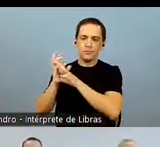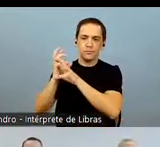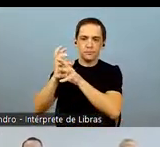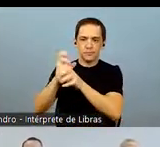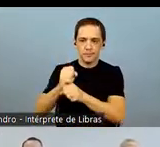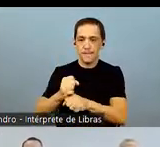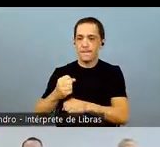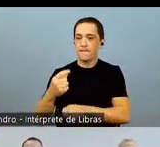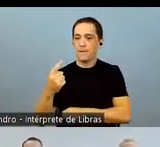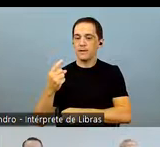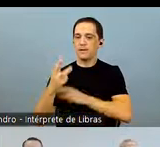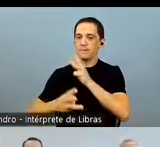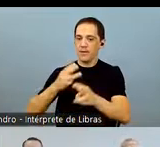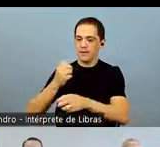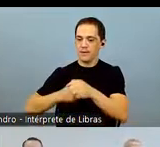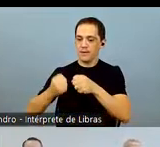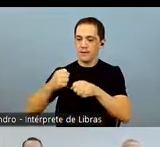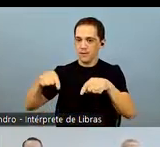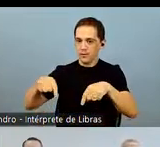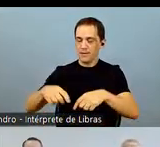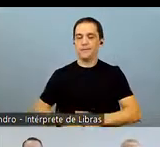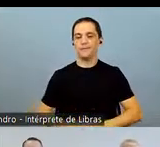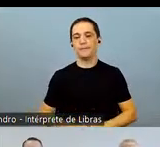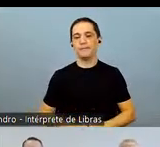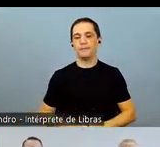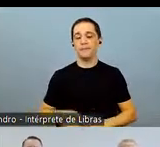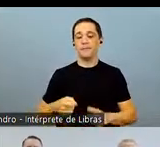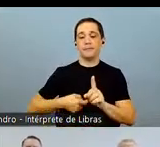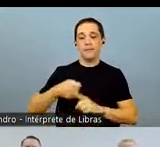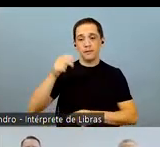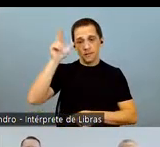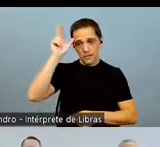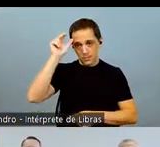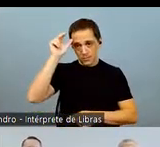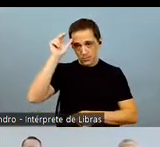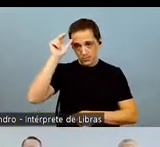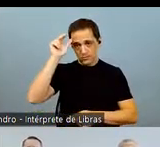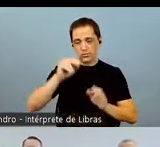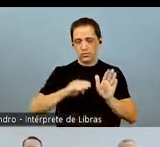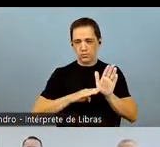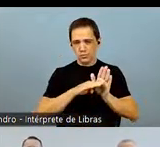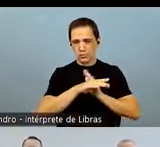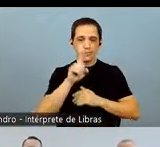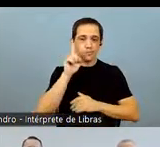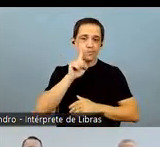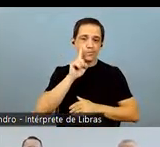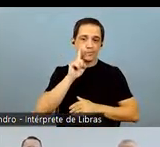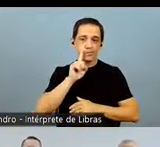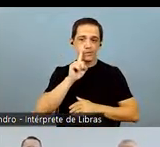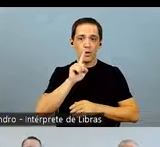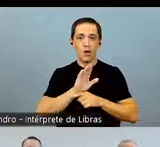domestic market showed significant volatility over the first quarter of 2022.